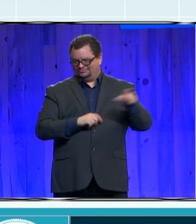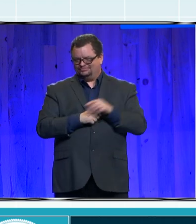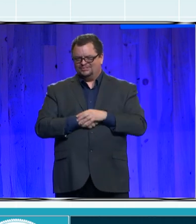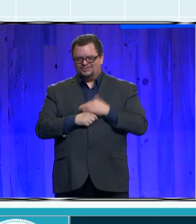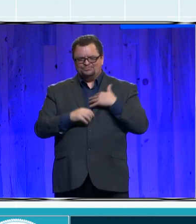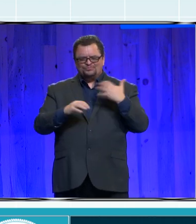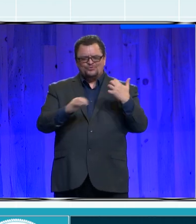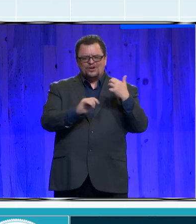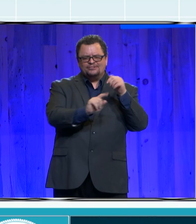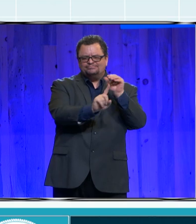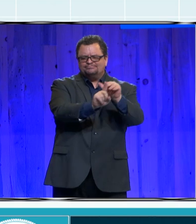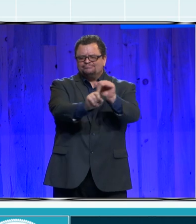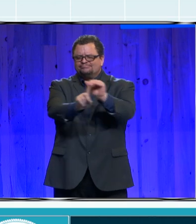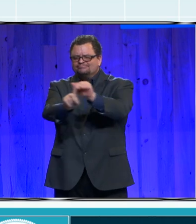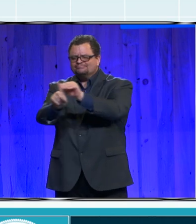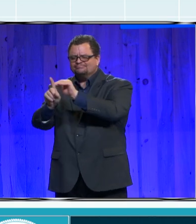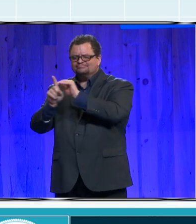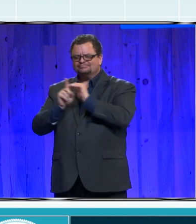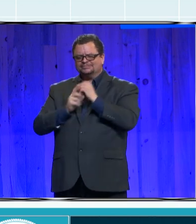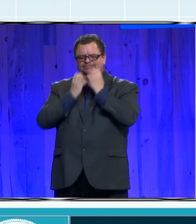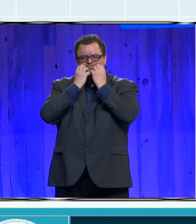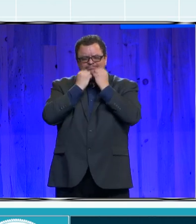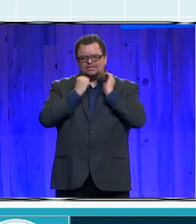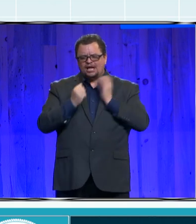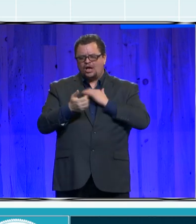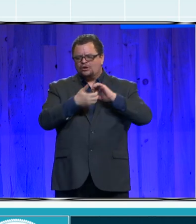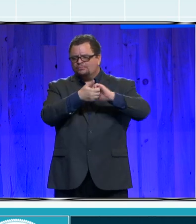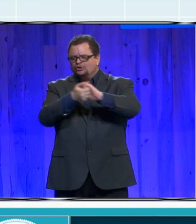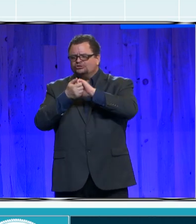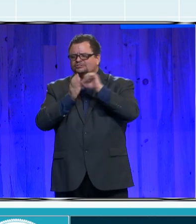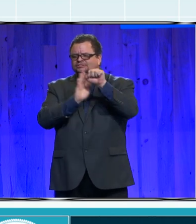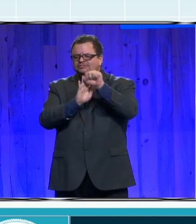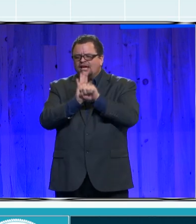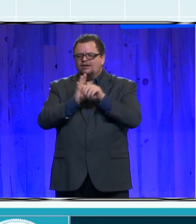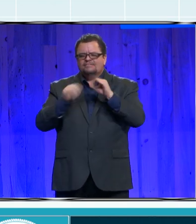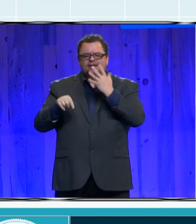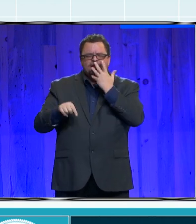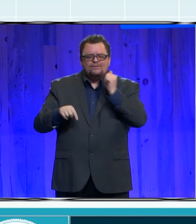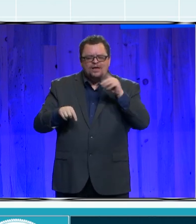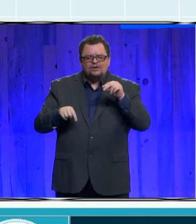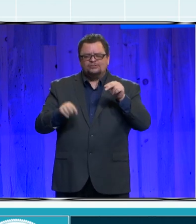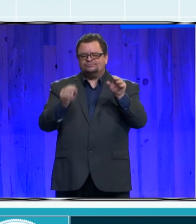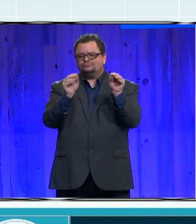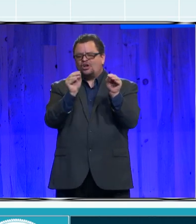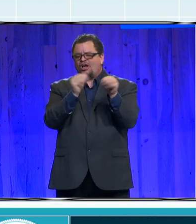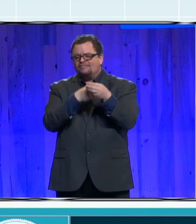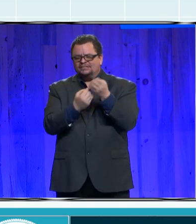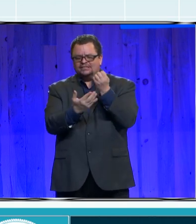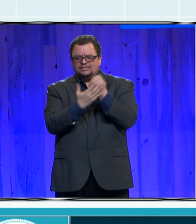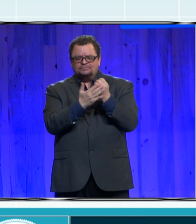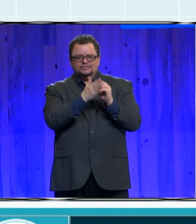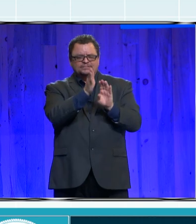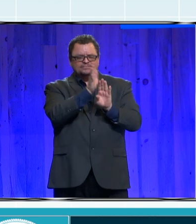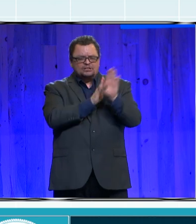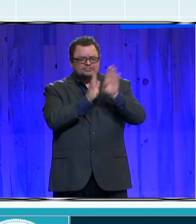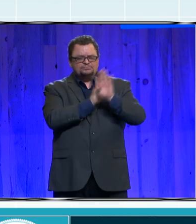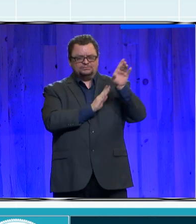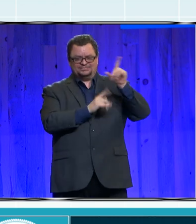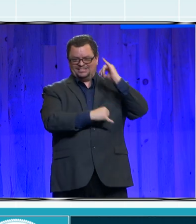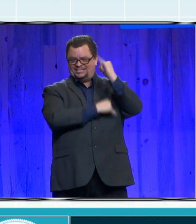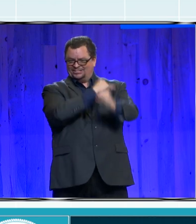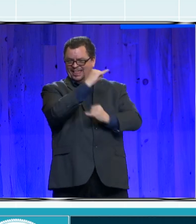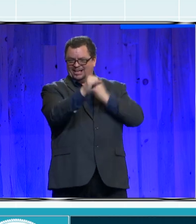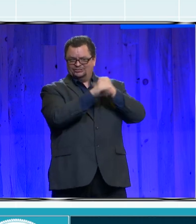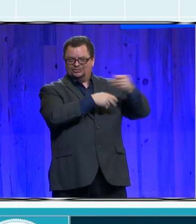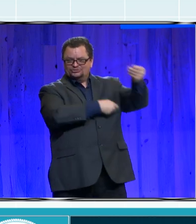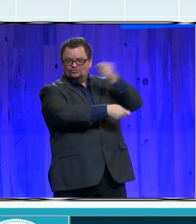value our partnerships with the state of Colorado and with the Office of Economic Development and International Trade. Just last week,